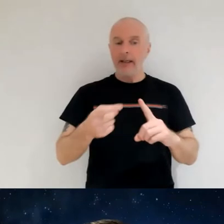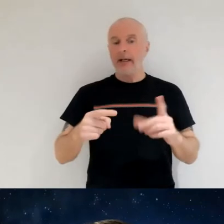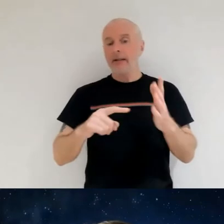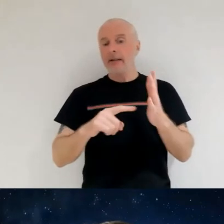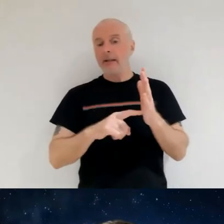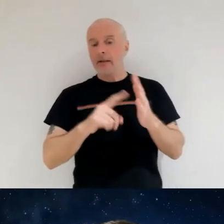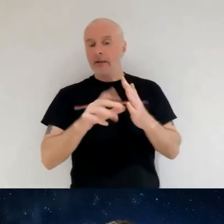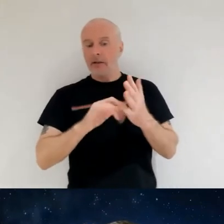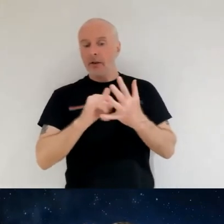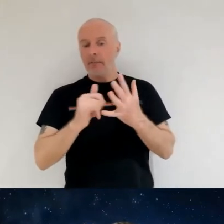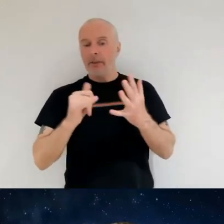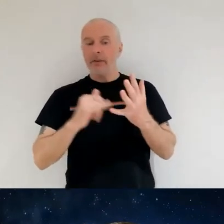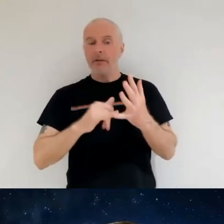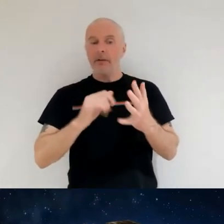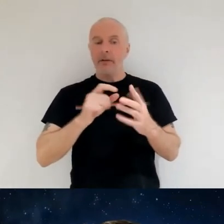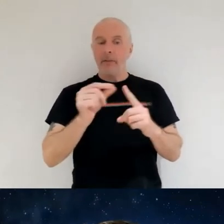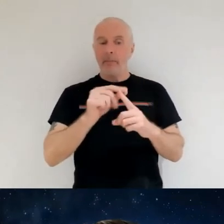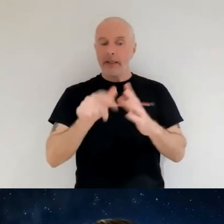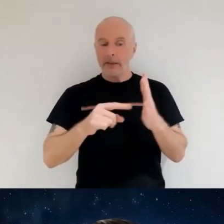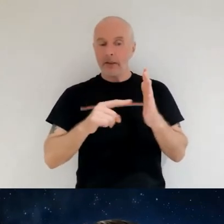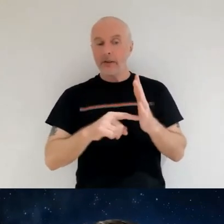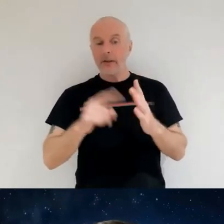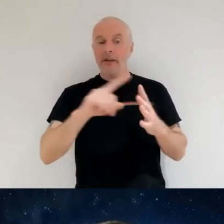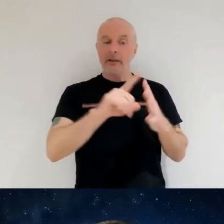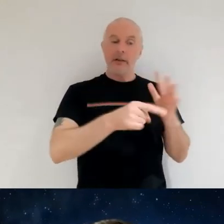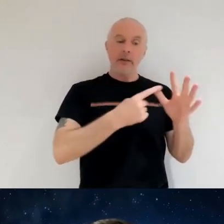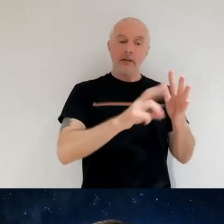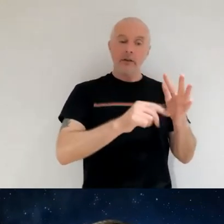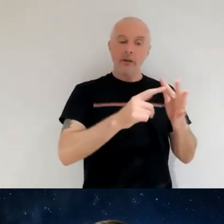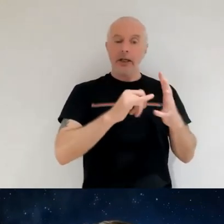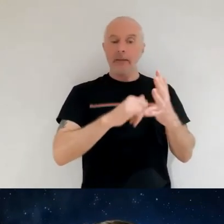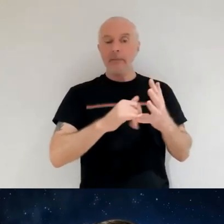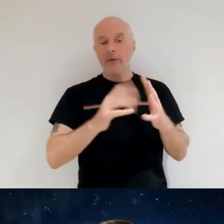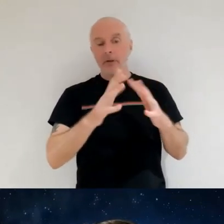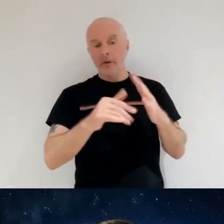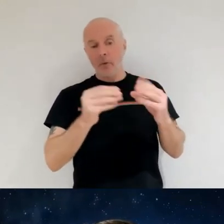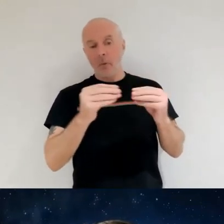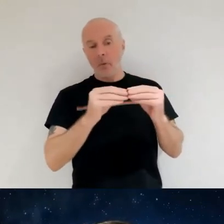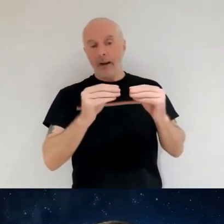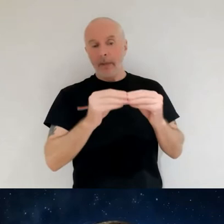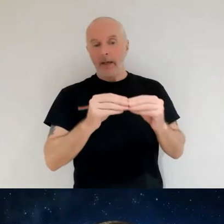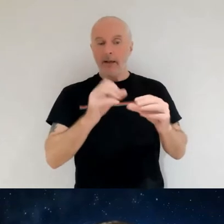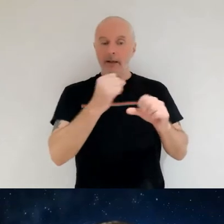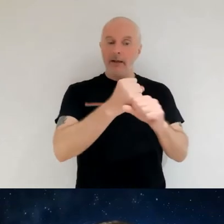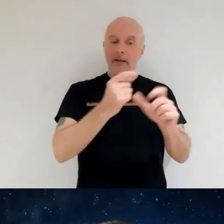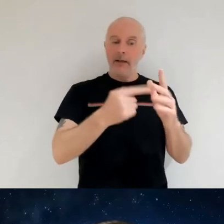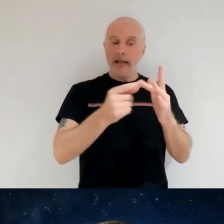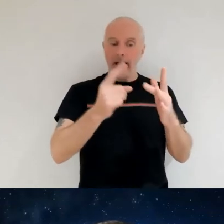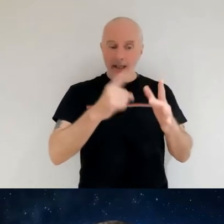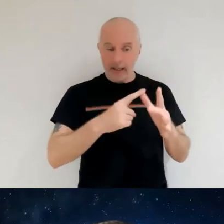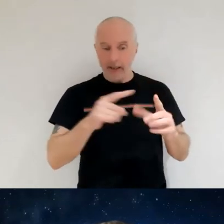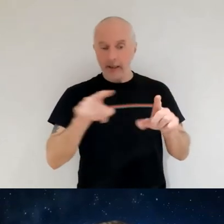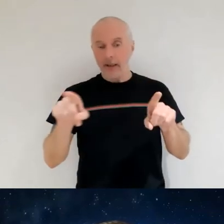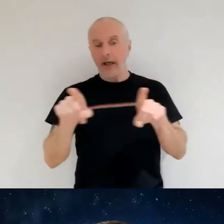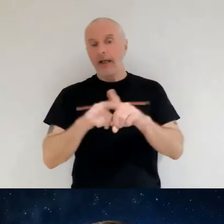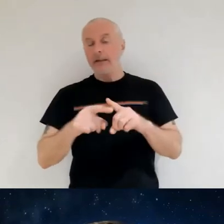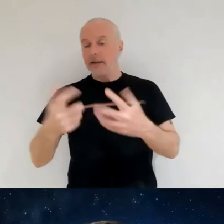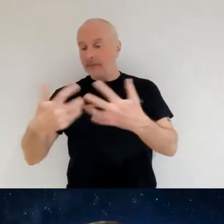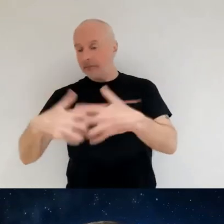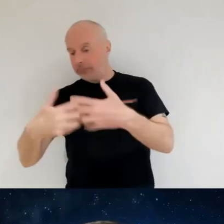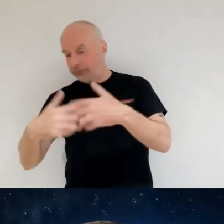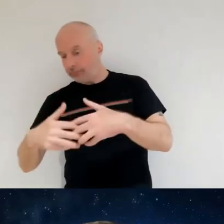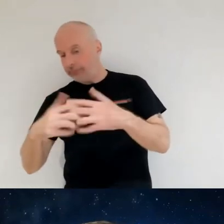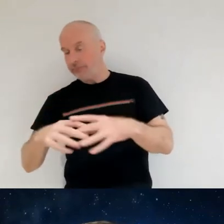gaia james webb space telescopes and mars insight missions working closely with project scientists and engineers for